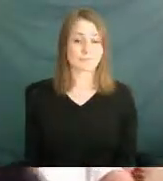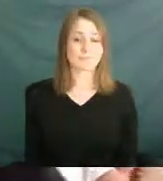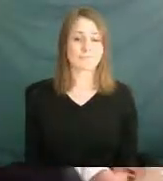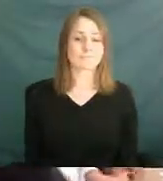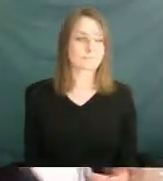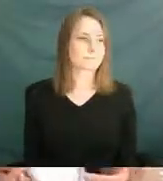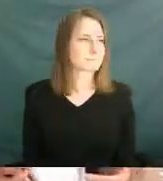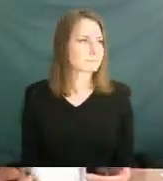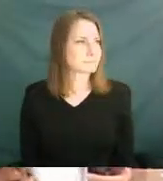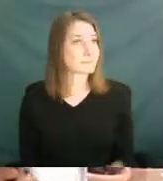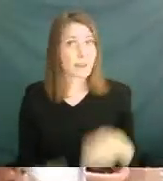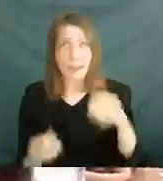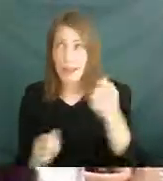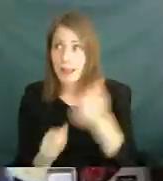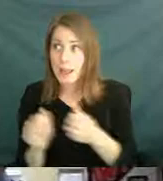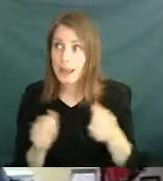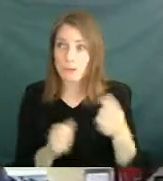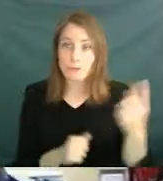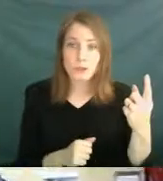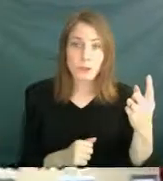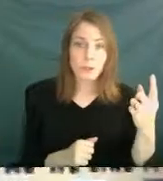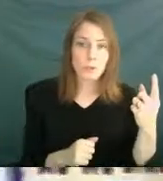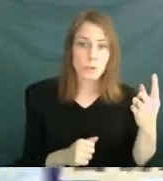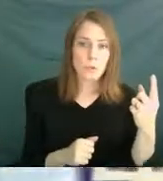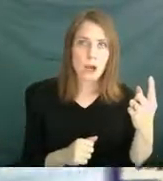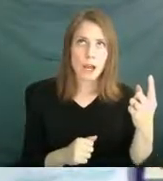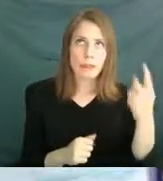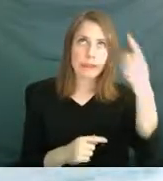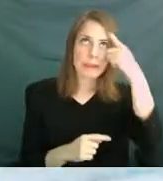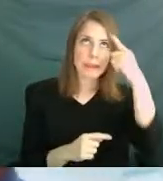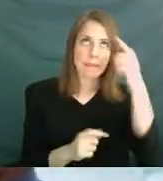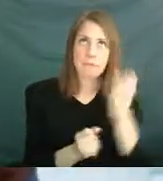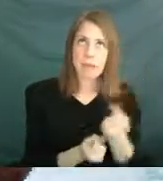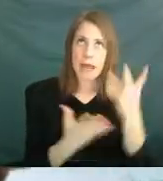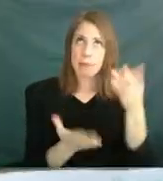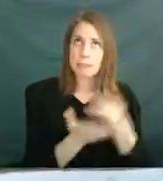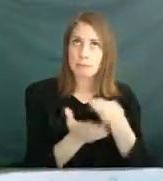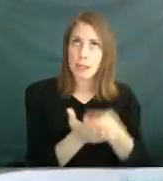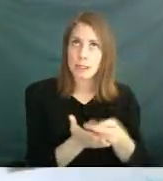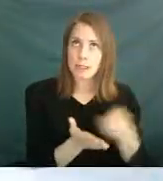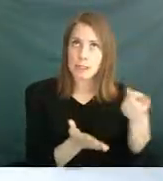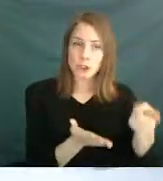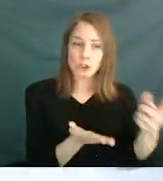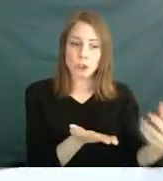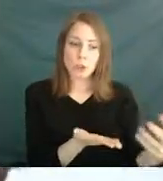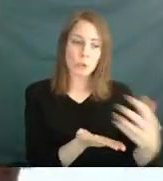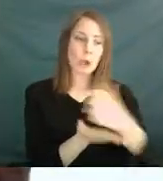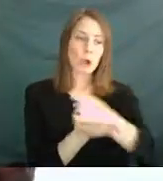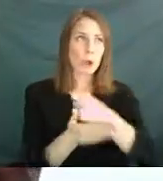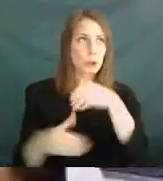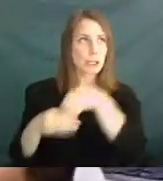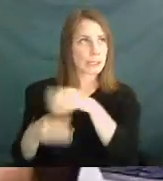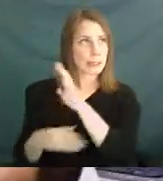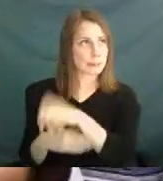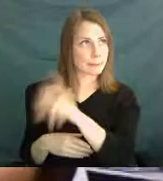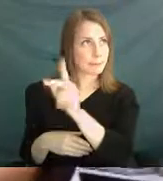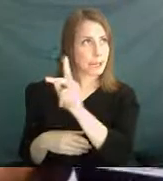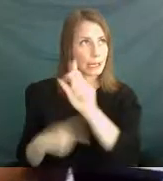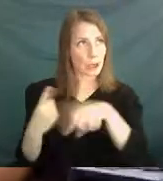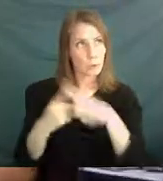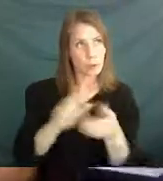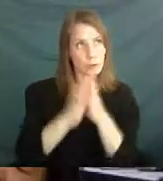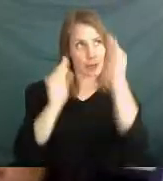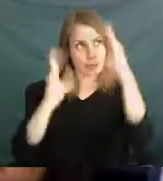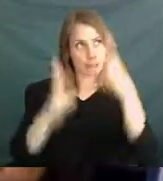Everybody take the amount of money you will have in the bank when you grow up to become a teacher.